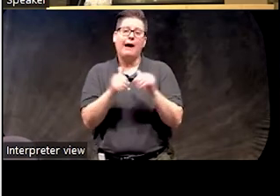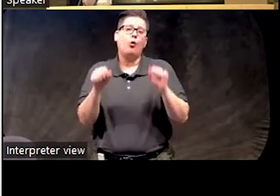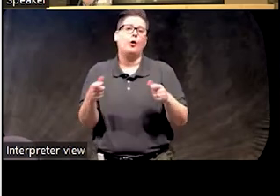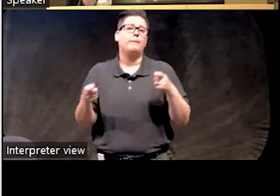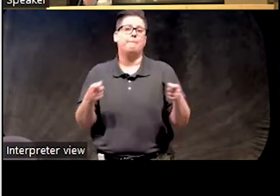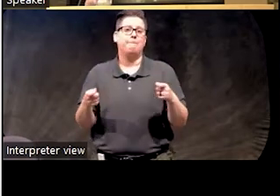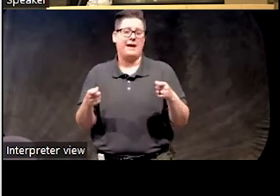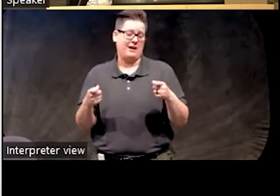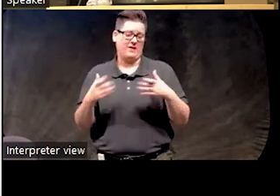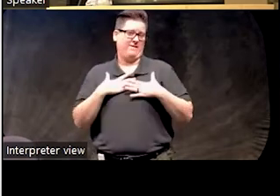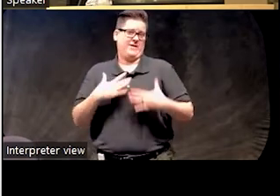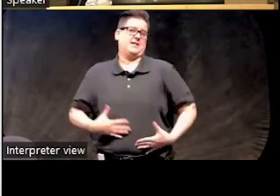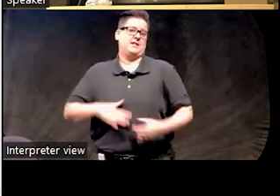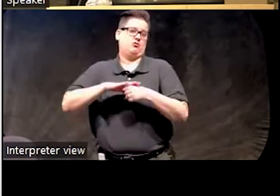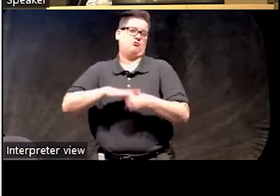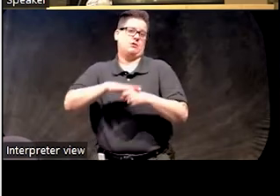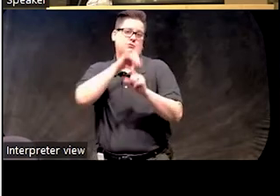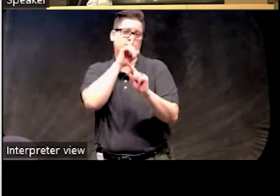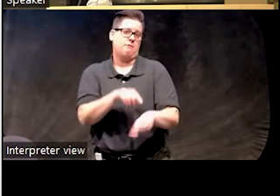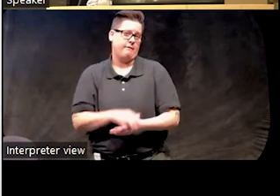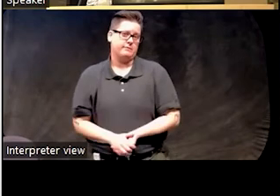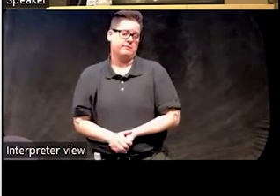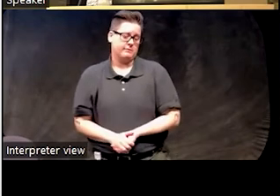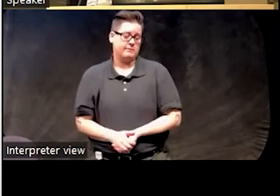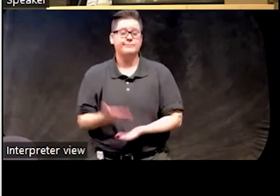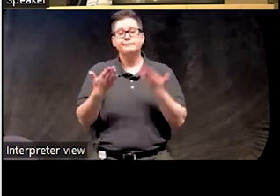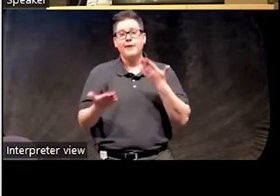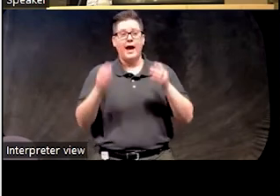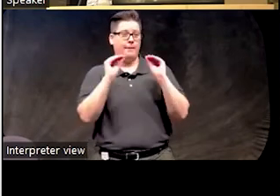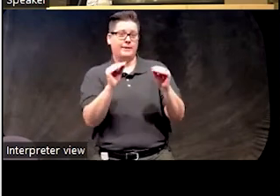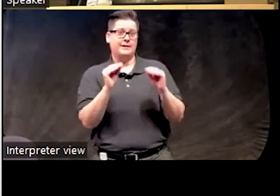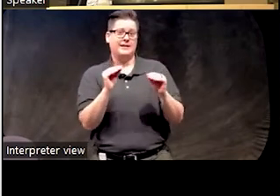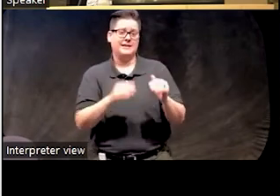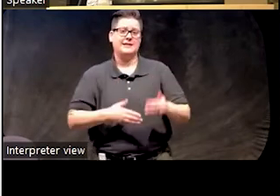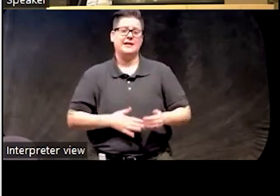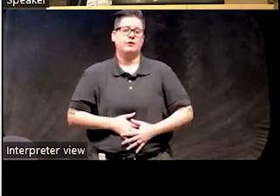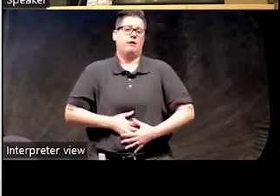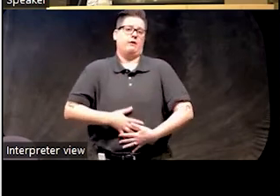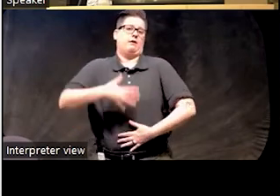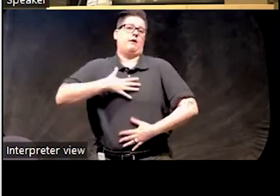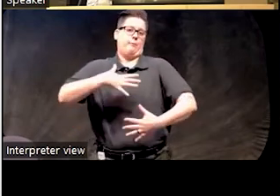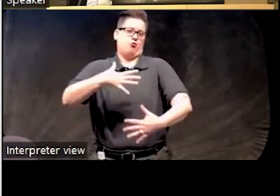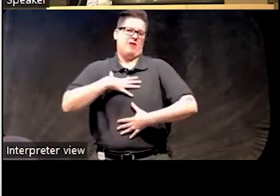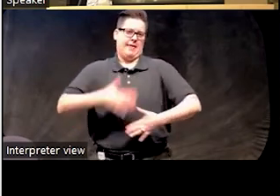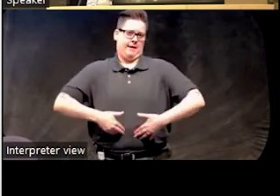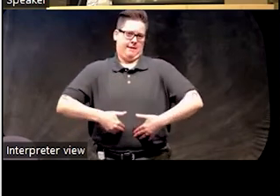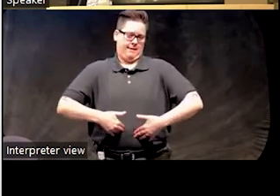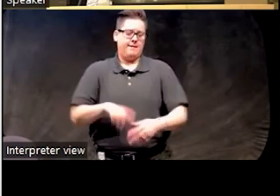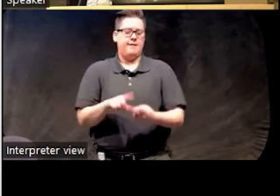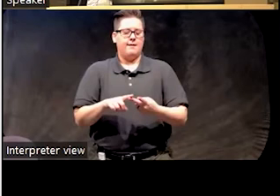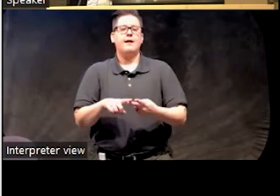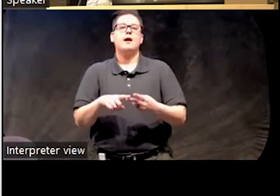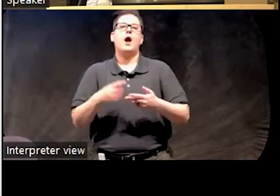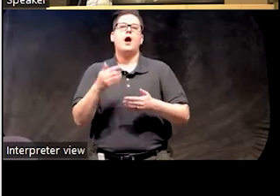physiological stress responses that they're having, maybe teaching them diaphragmatic breathing, progressive muscle relaxation, and